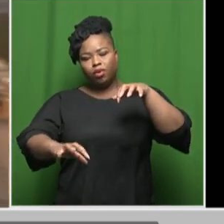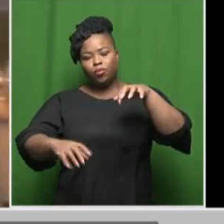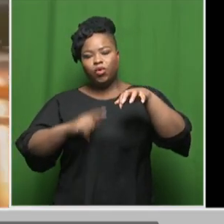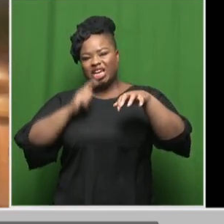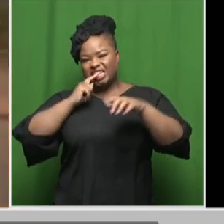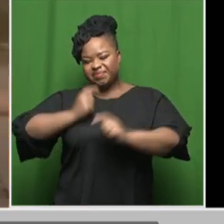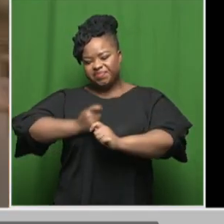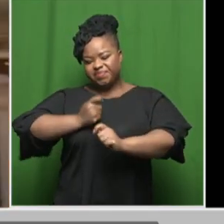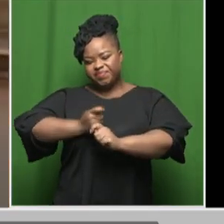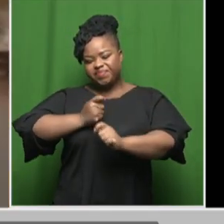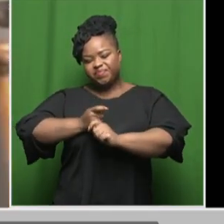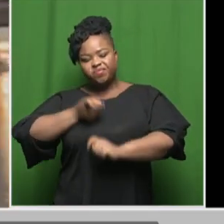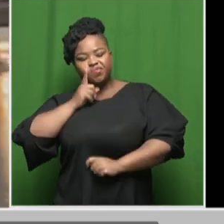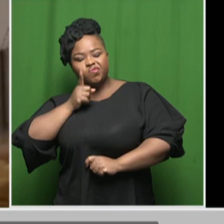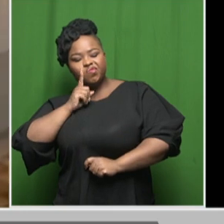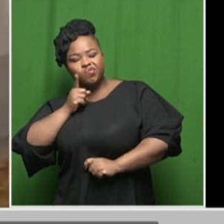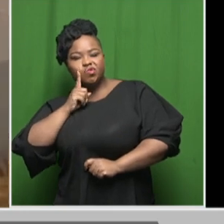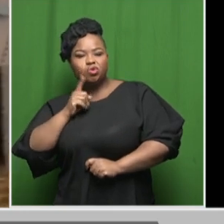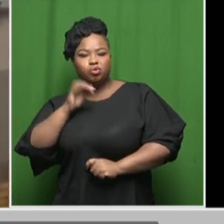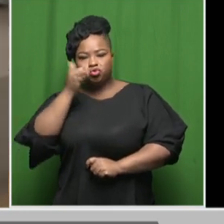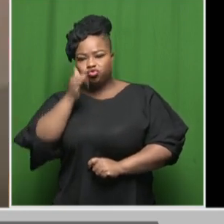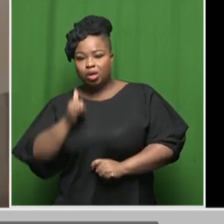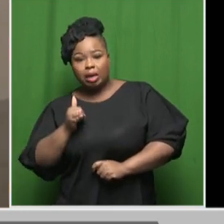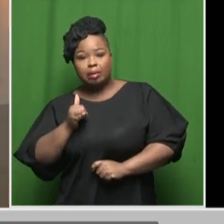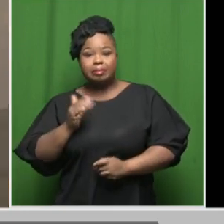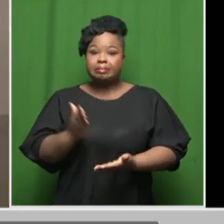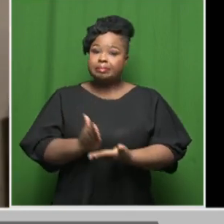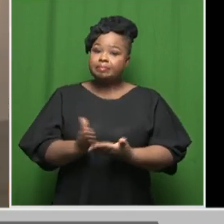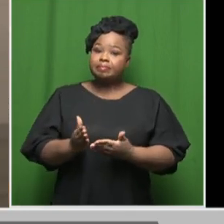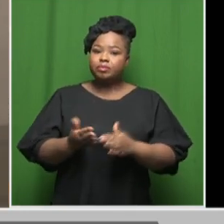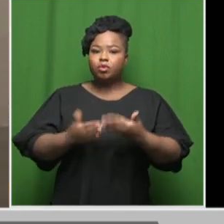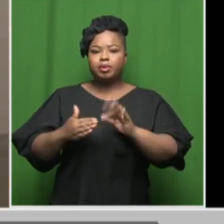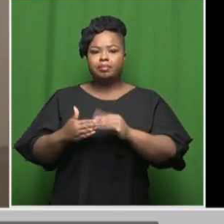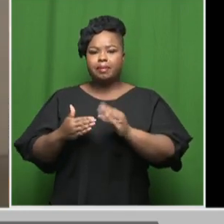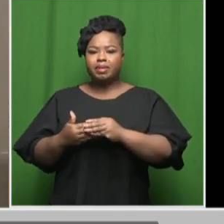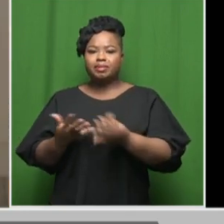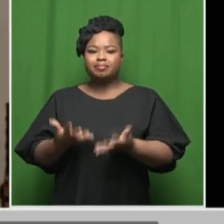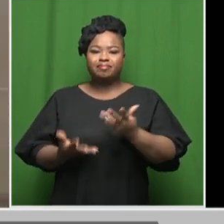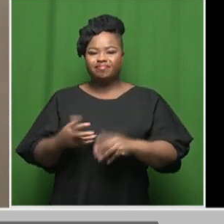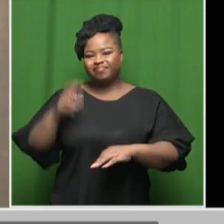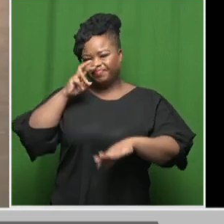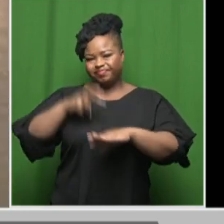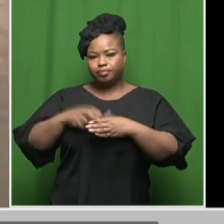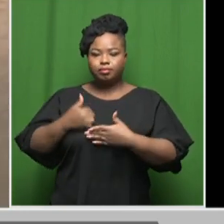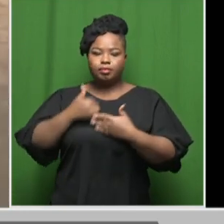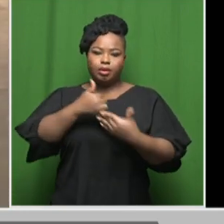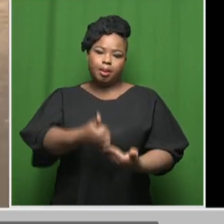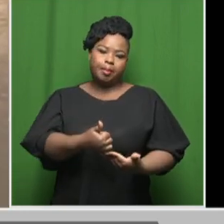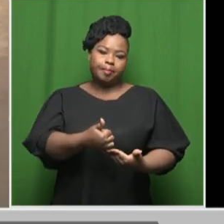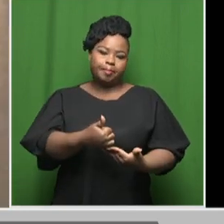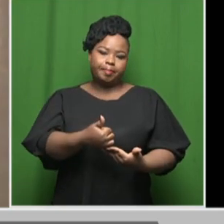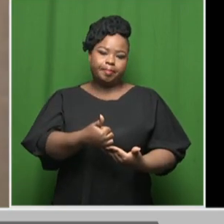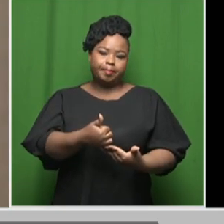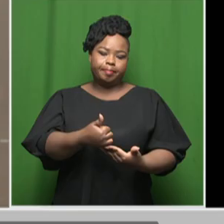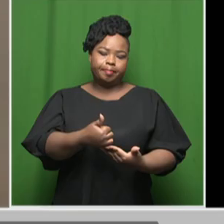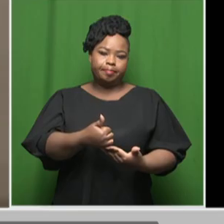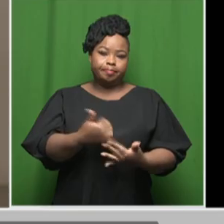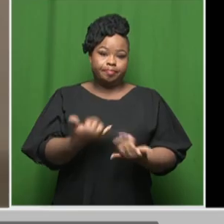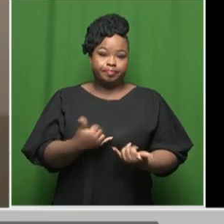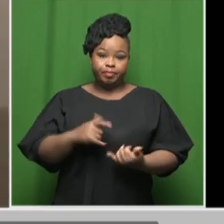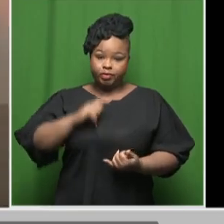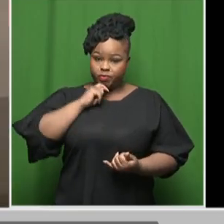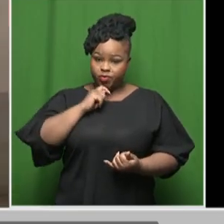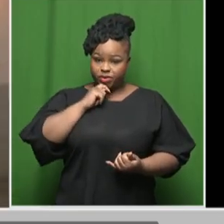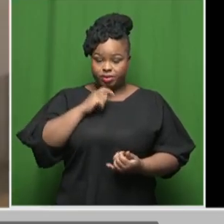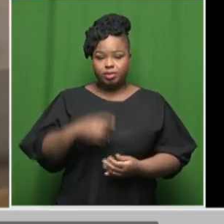monitoring to see whether we might have residents who might need our services this morning.